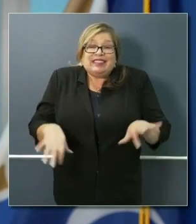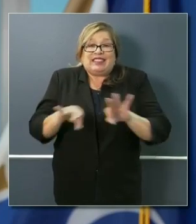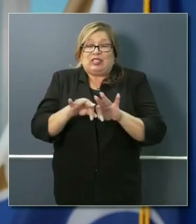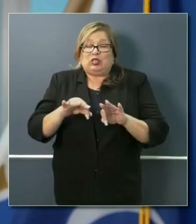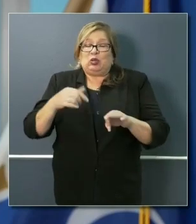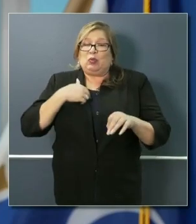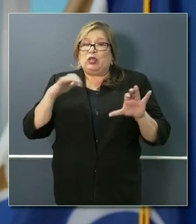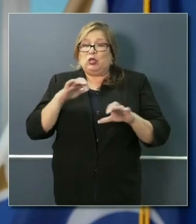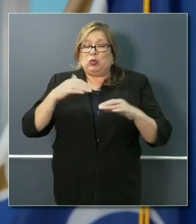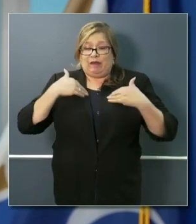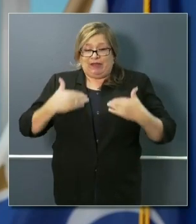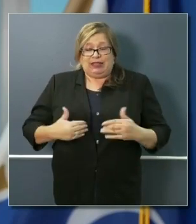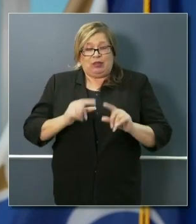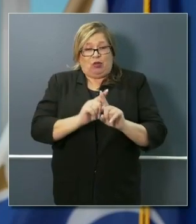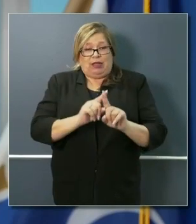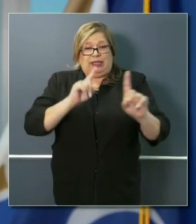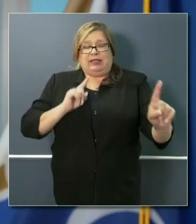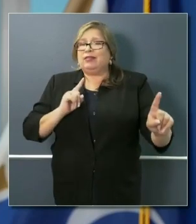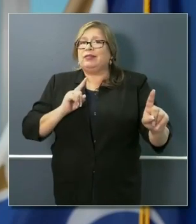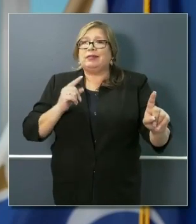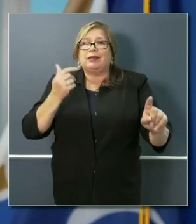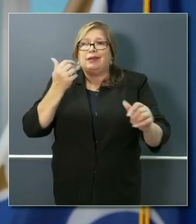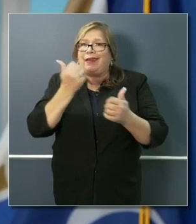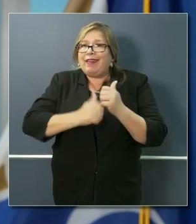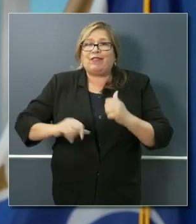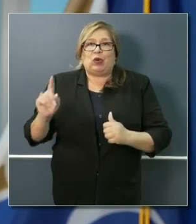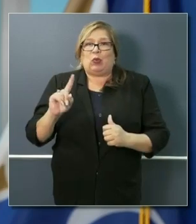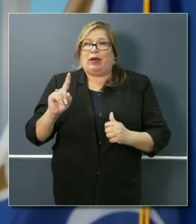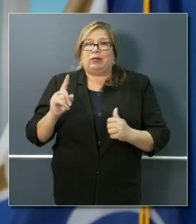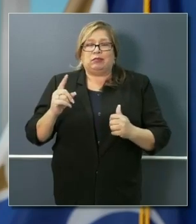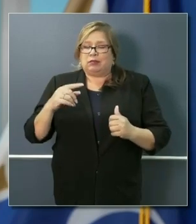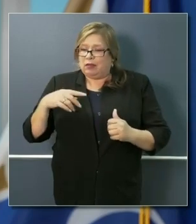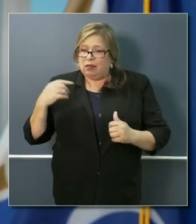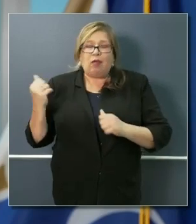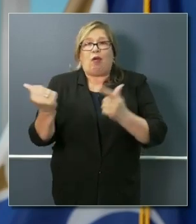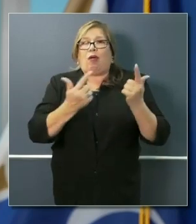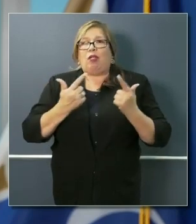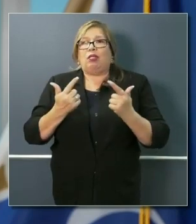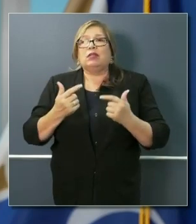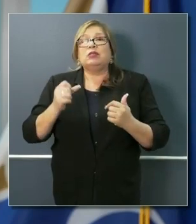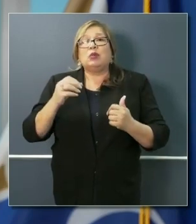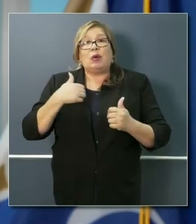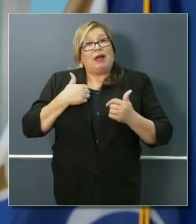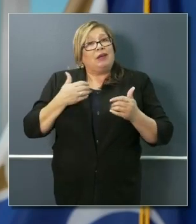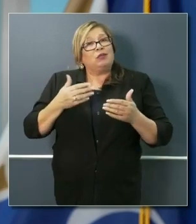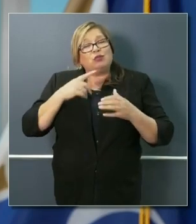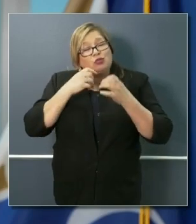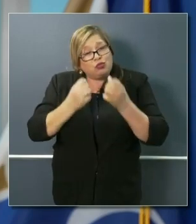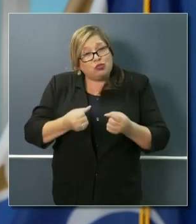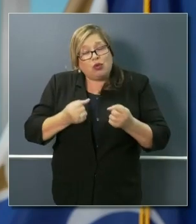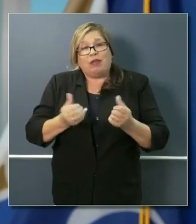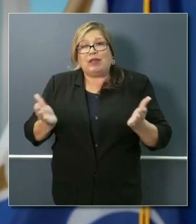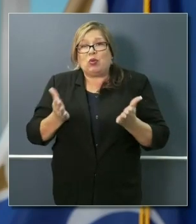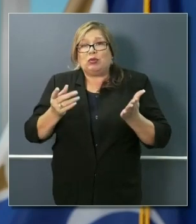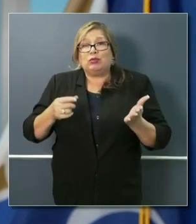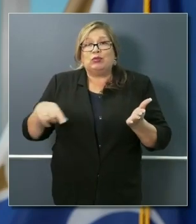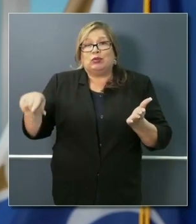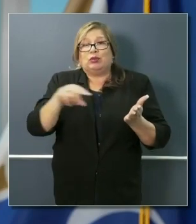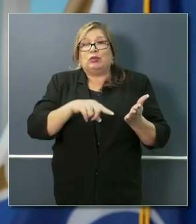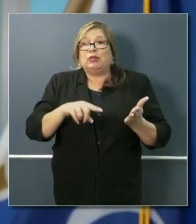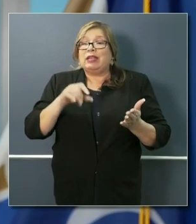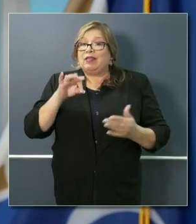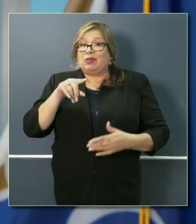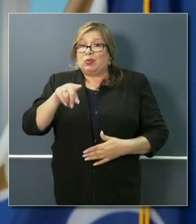everywhere, period, full stop. And so I would highly encourage anyone that is not